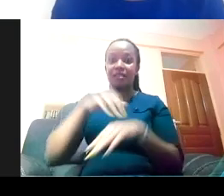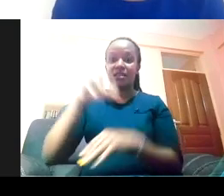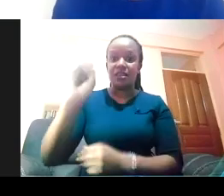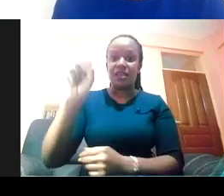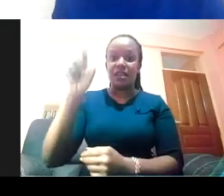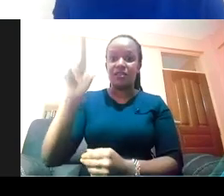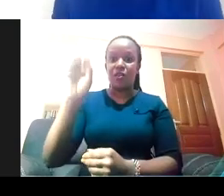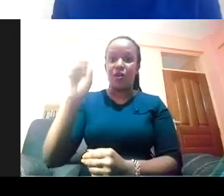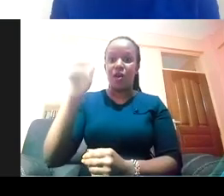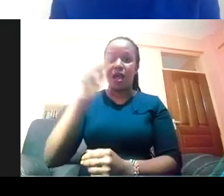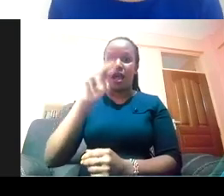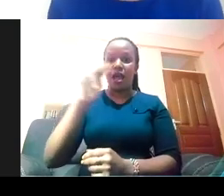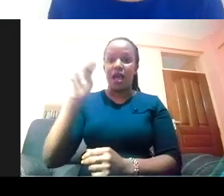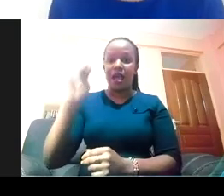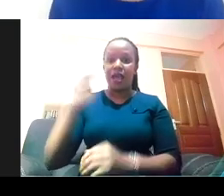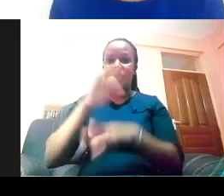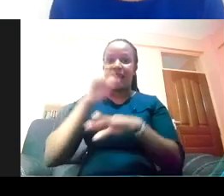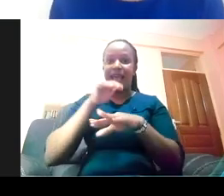And thank you.